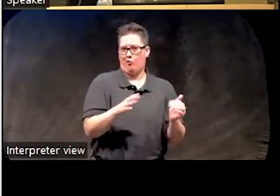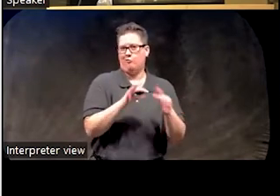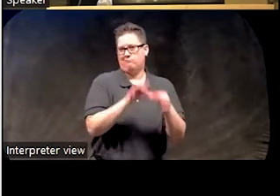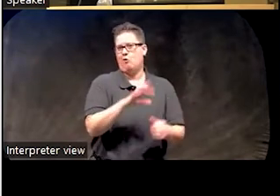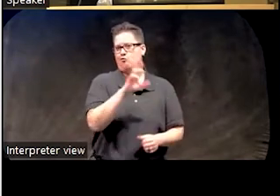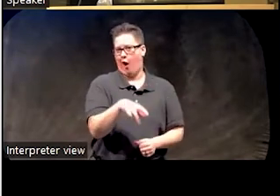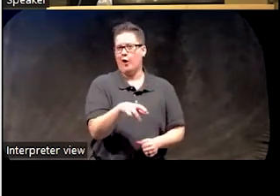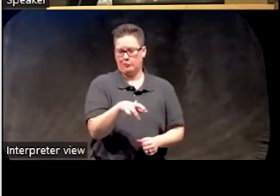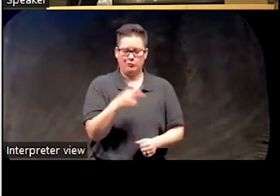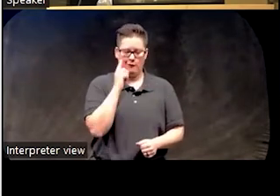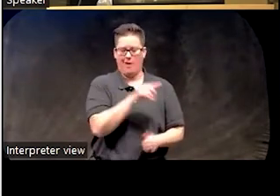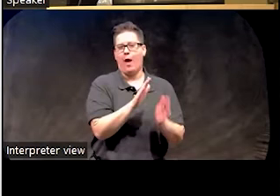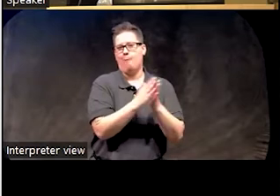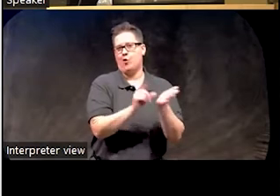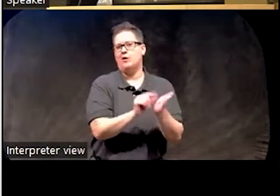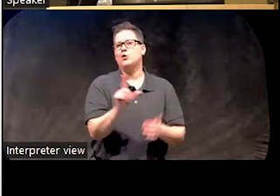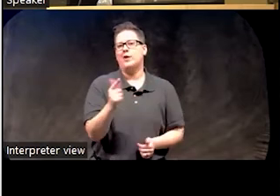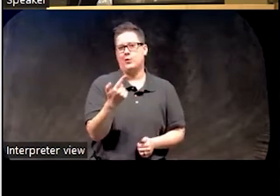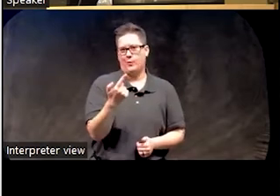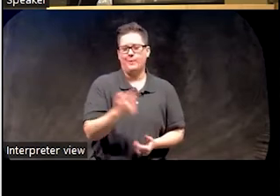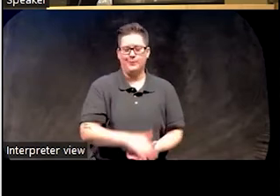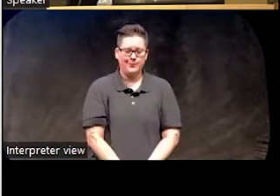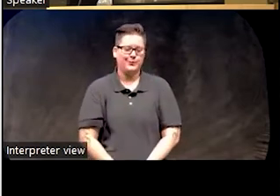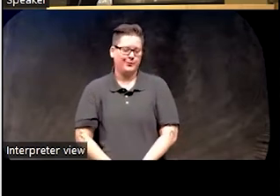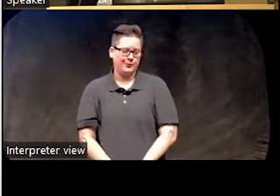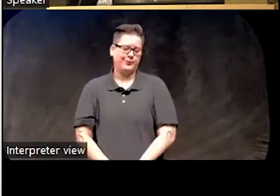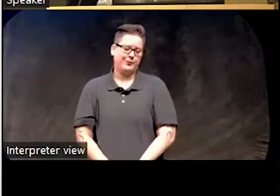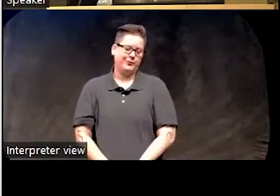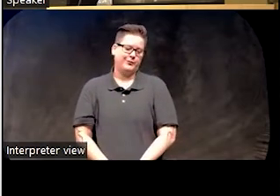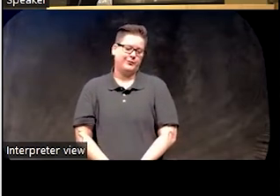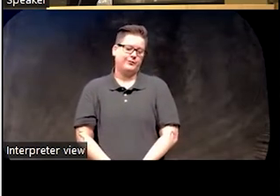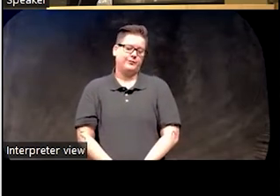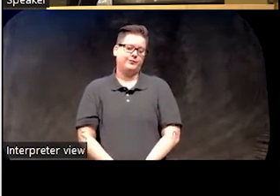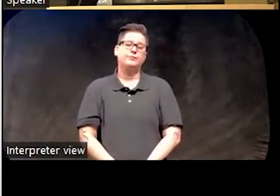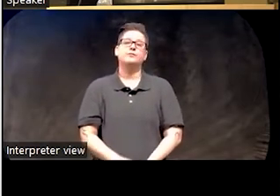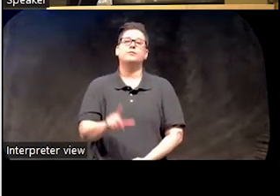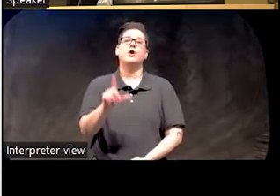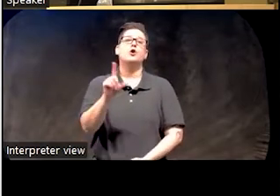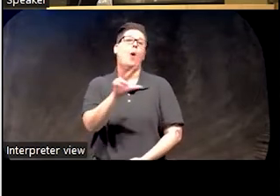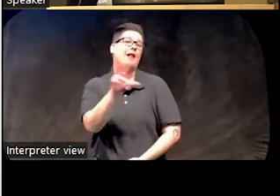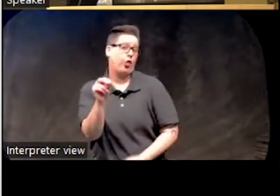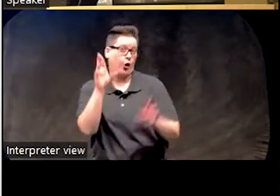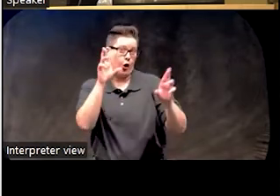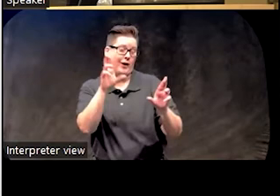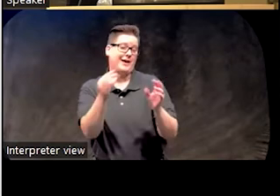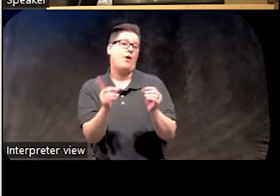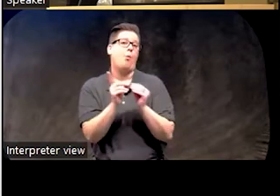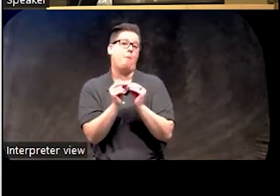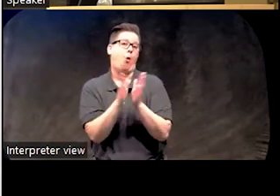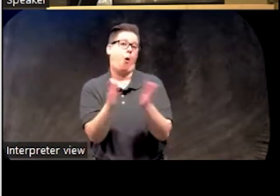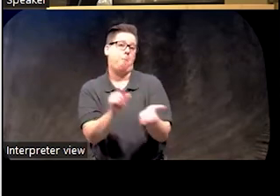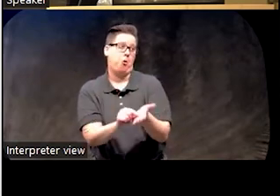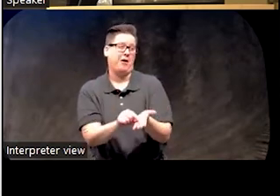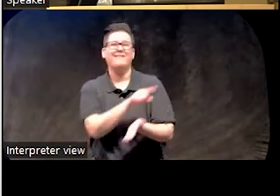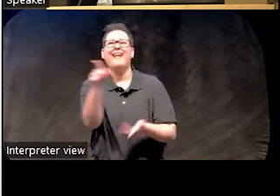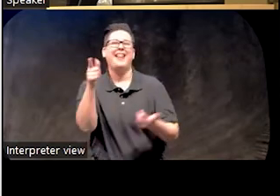here at Rochester for some time. So in 2030, we're looking for another book. So if you're interested.